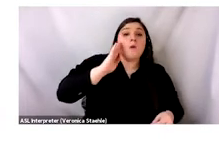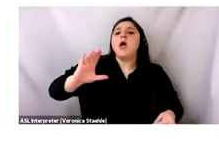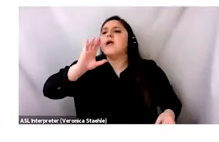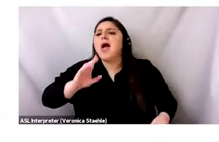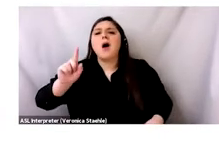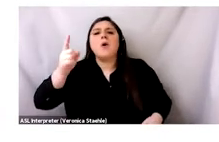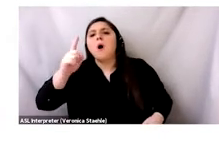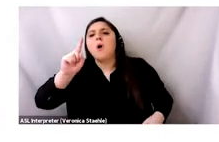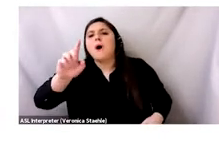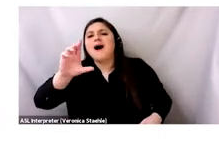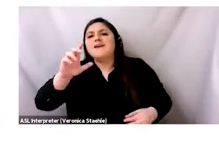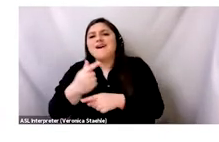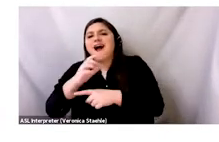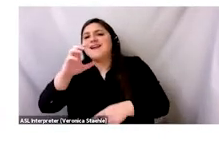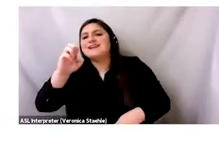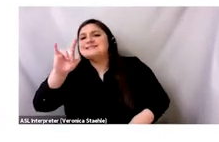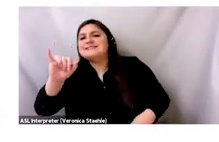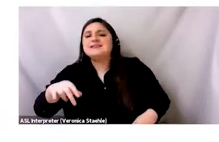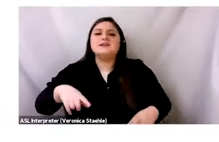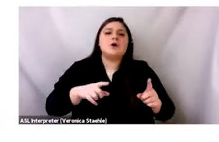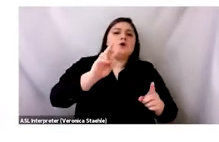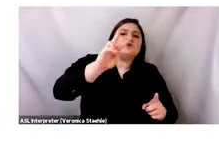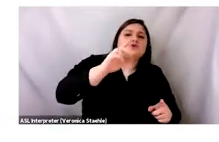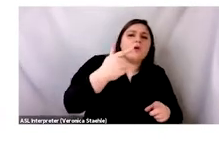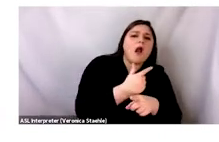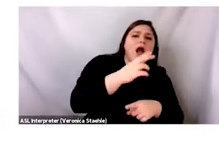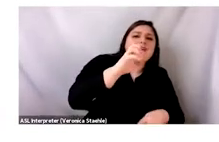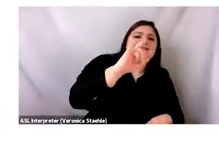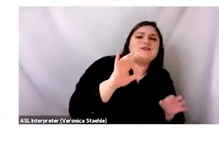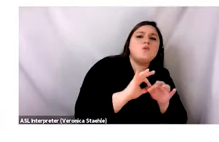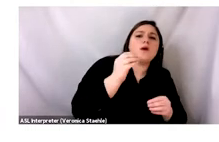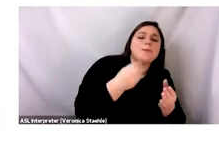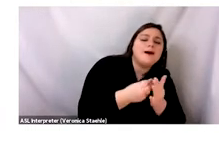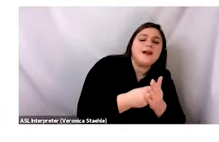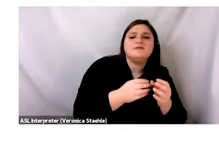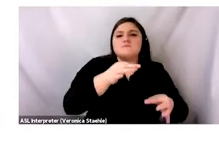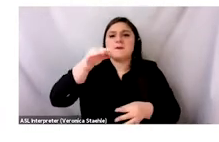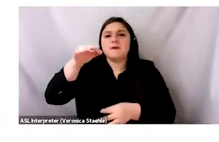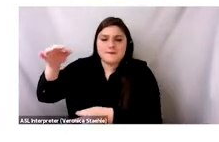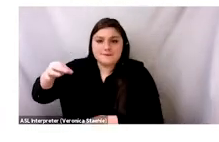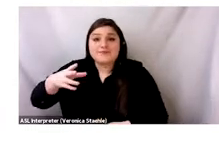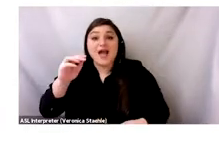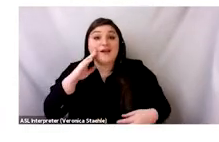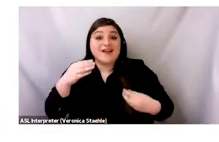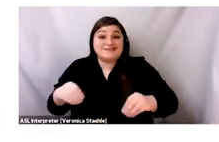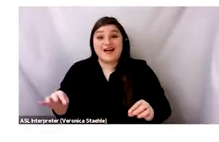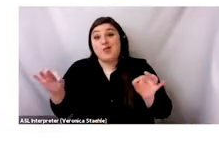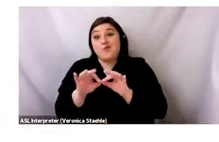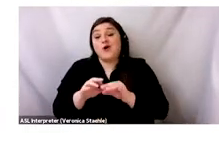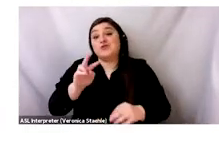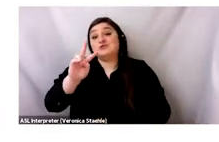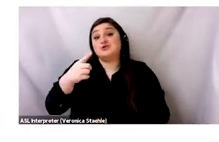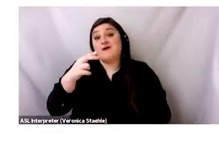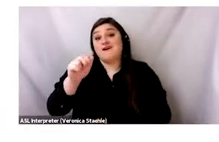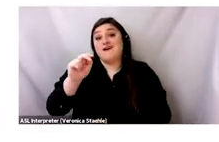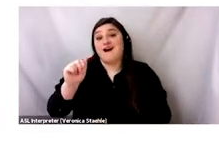worth. And she does this for hours, over and over and over again. And she will sell most of these tops for two ganasidi,